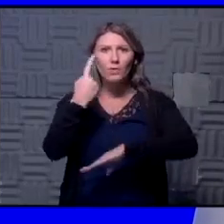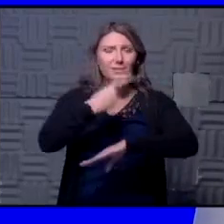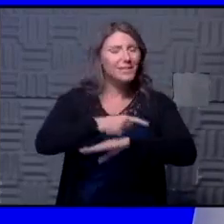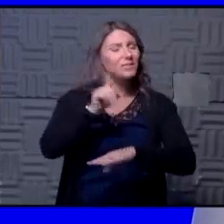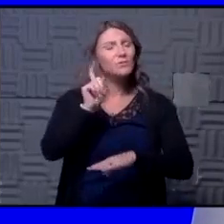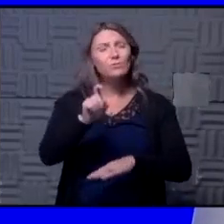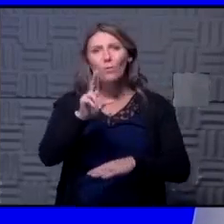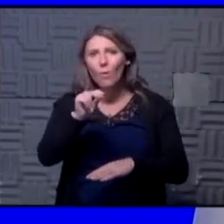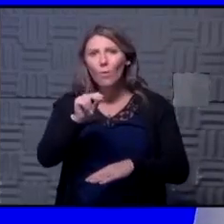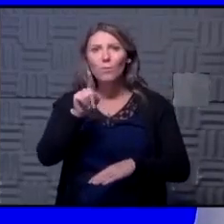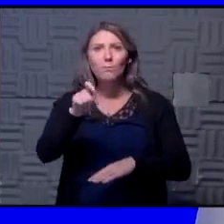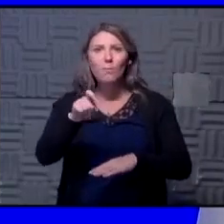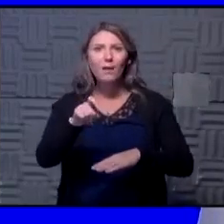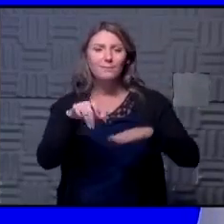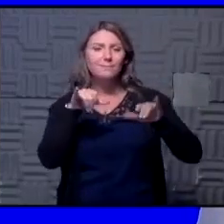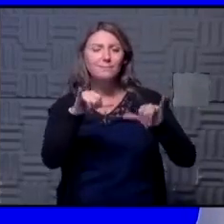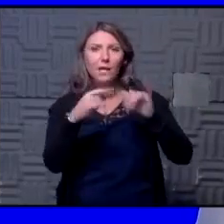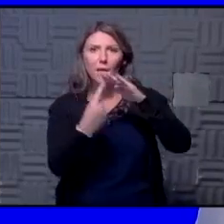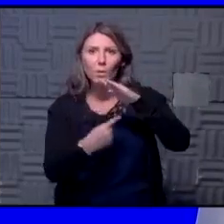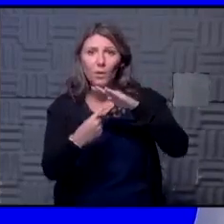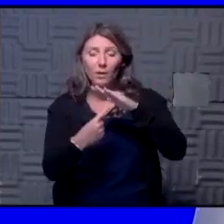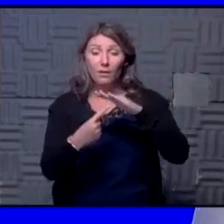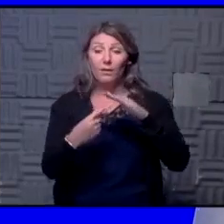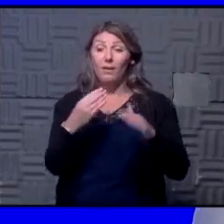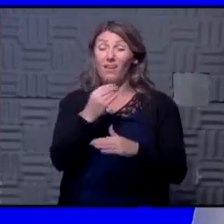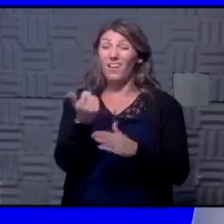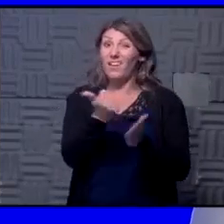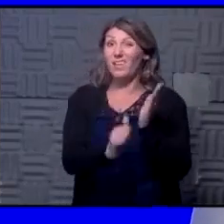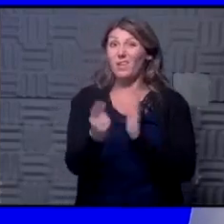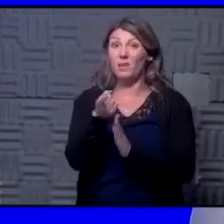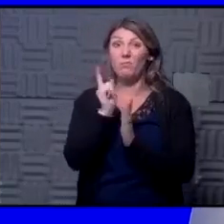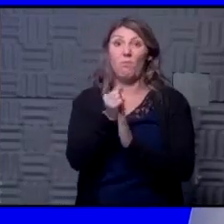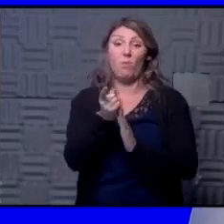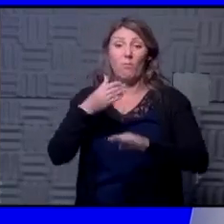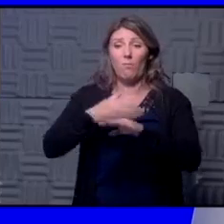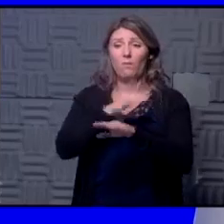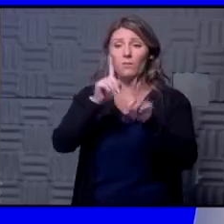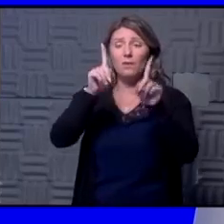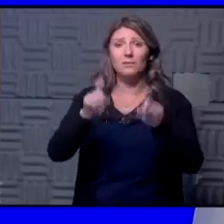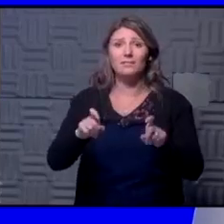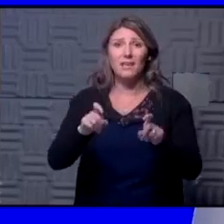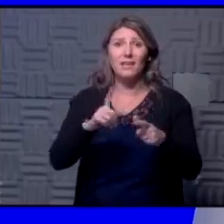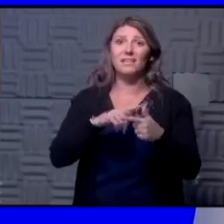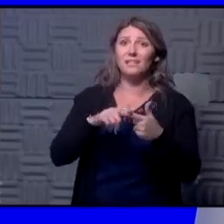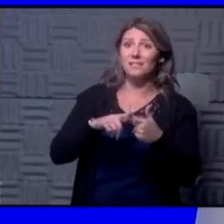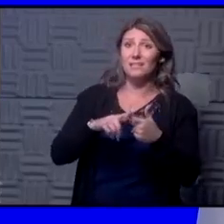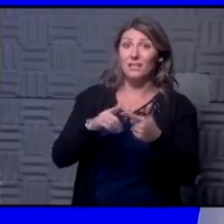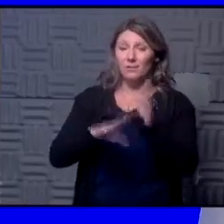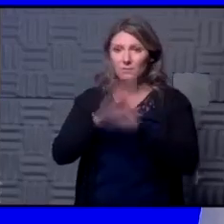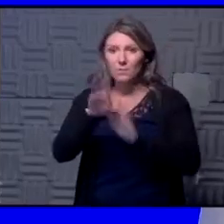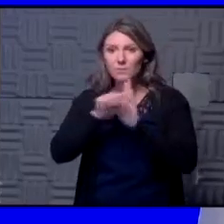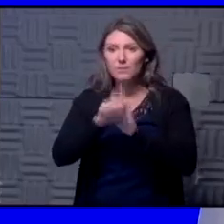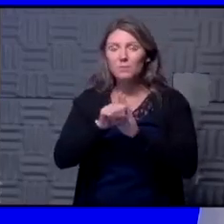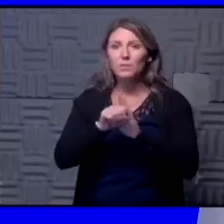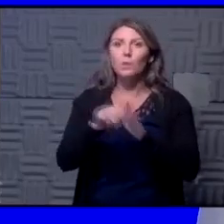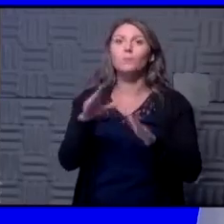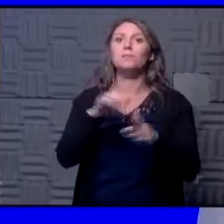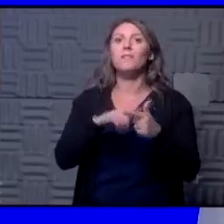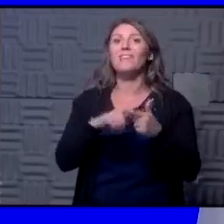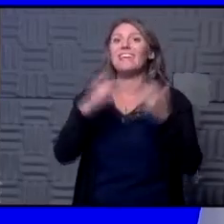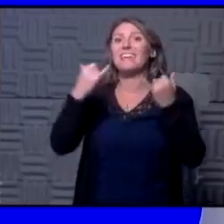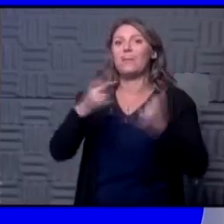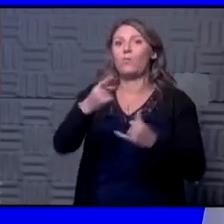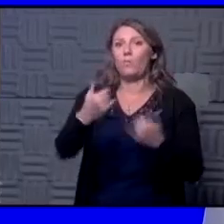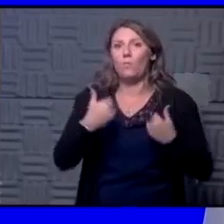point after that test that you've gotten you could develop symptoms and at that point you probably do need to go get a test because now you are having